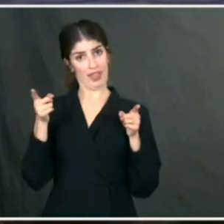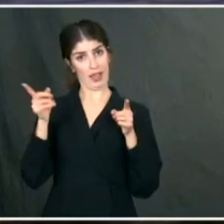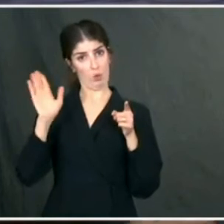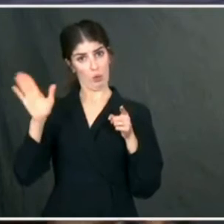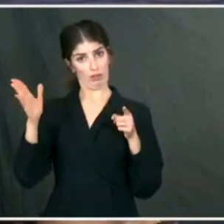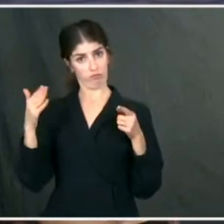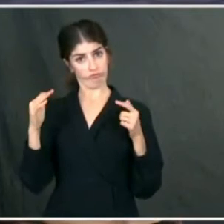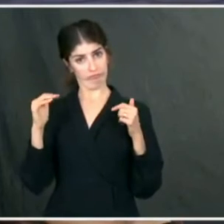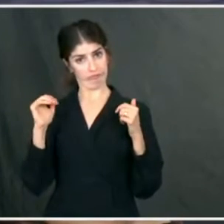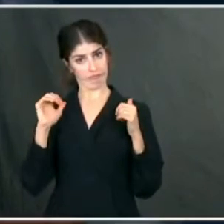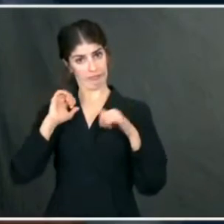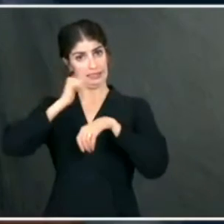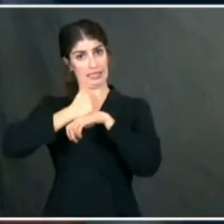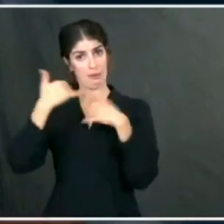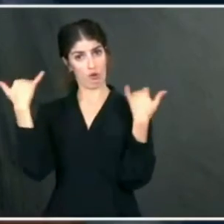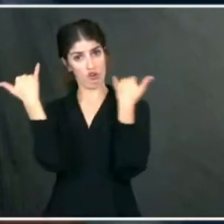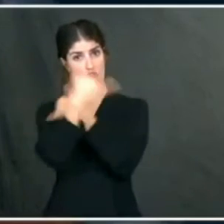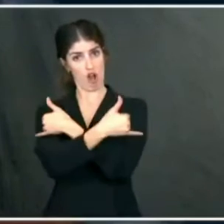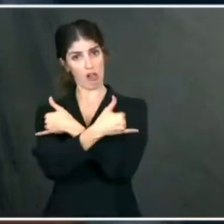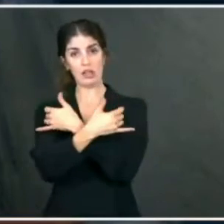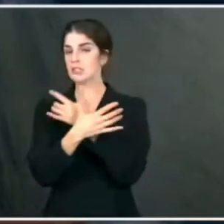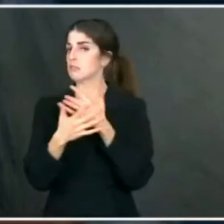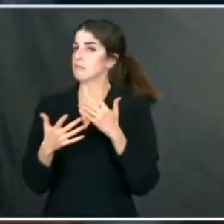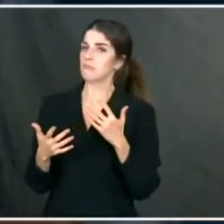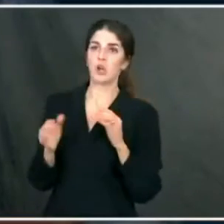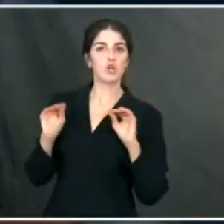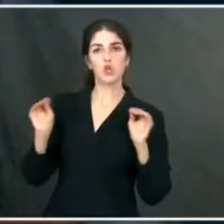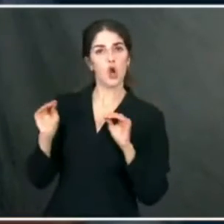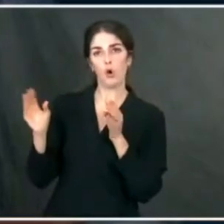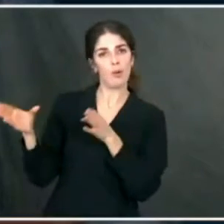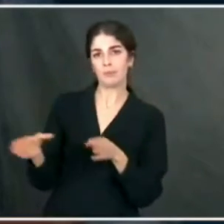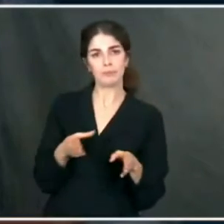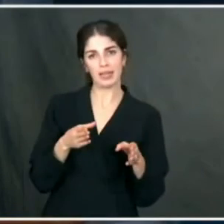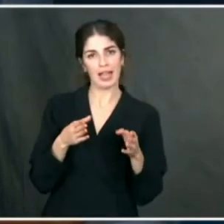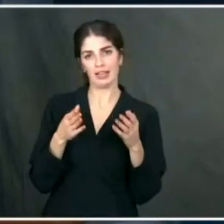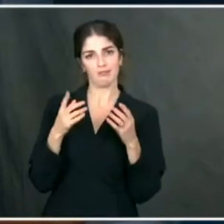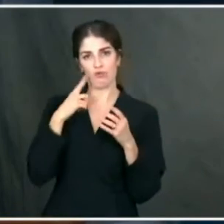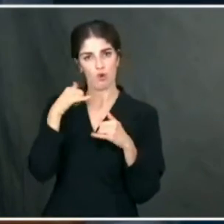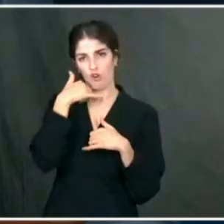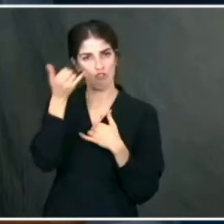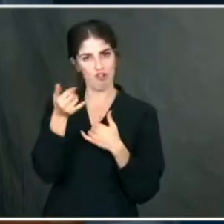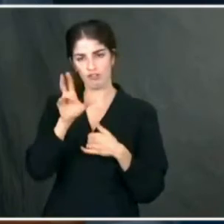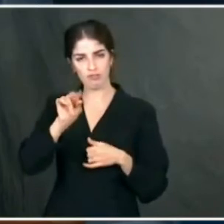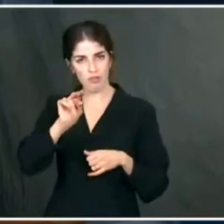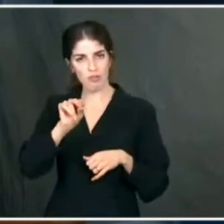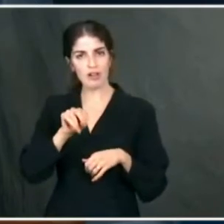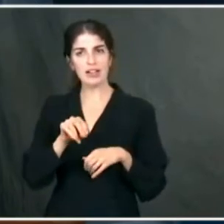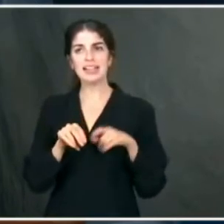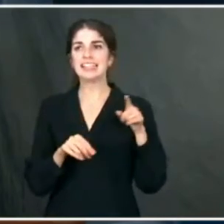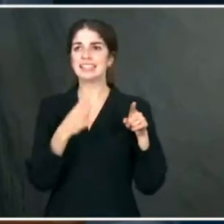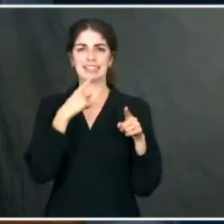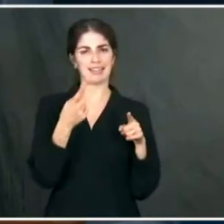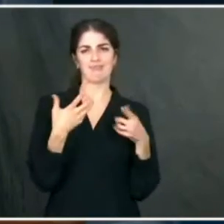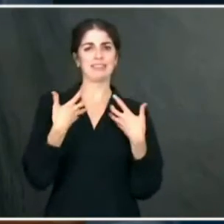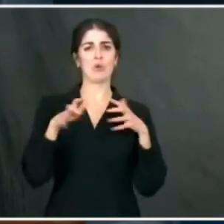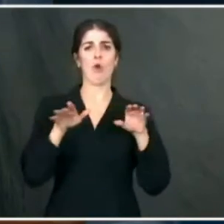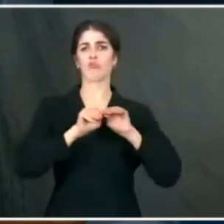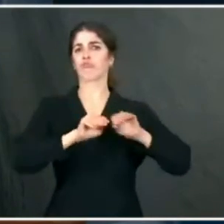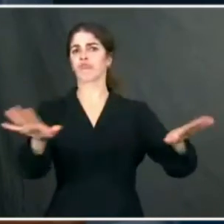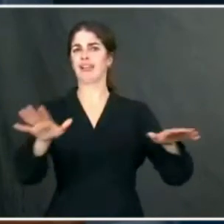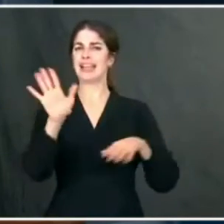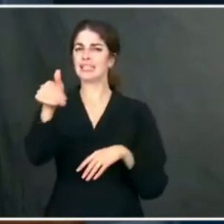have a call? There's no call planned. What he was conveying is that he didn't want to release a private note